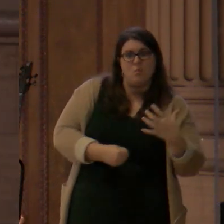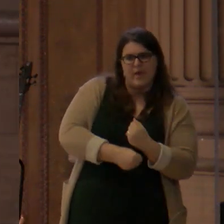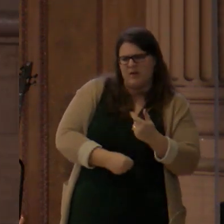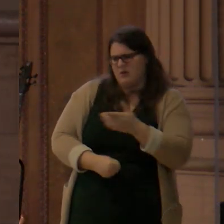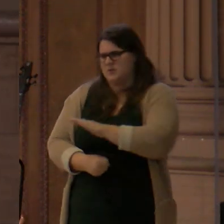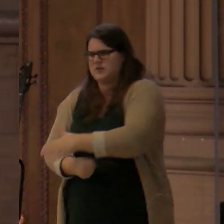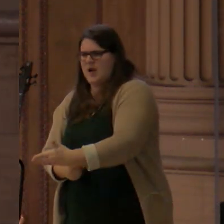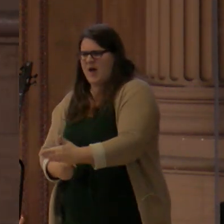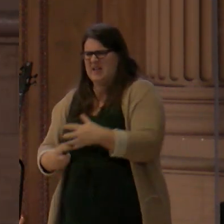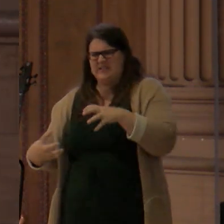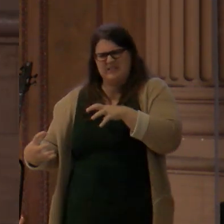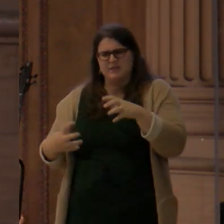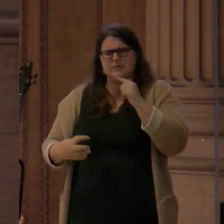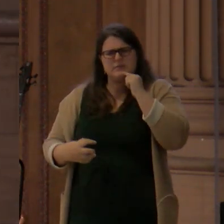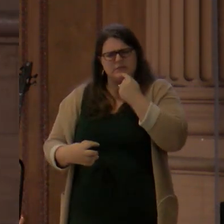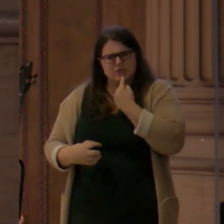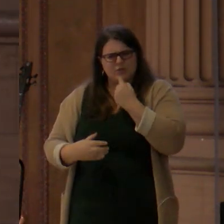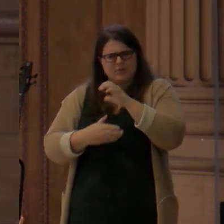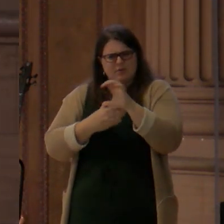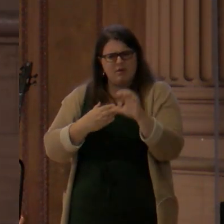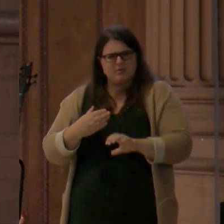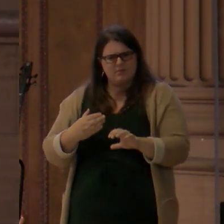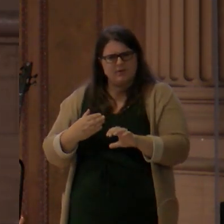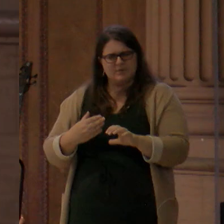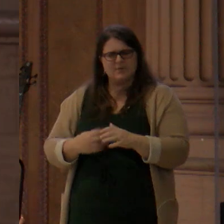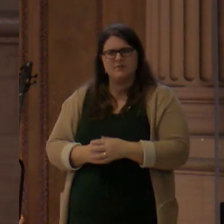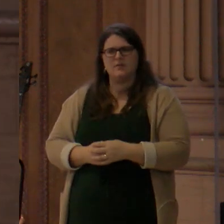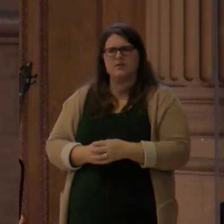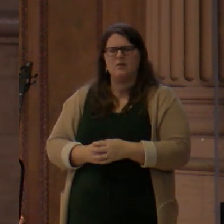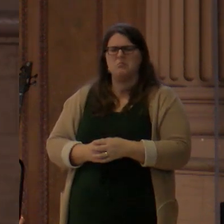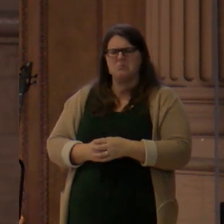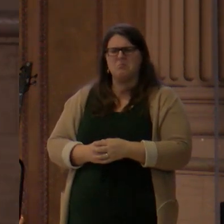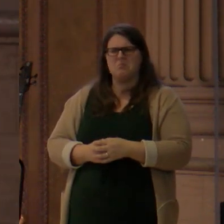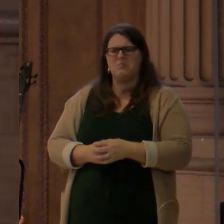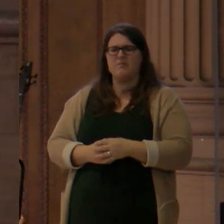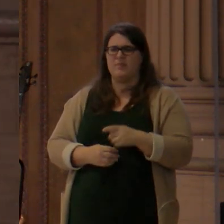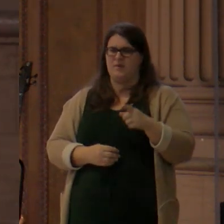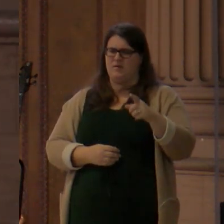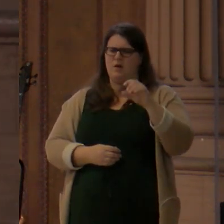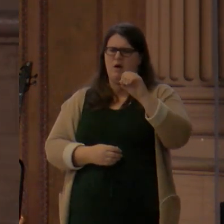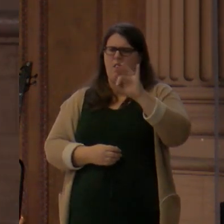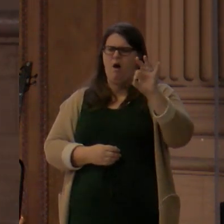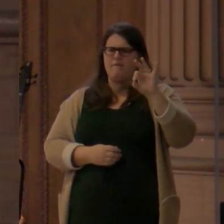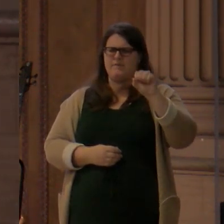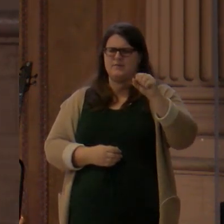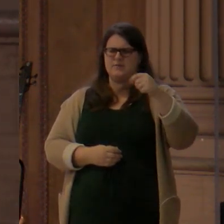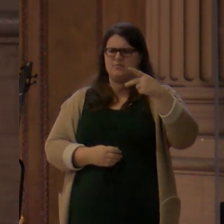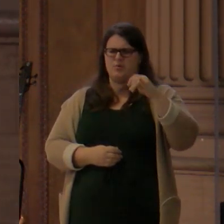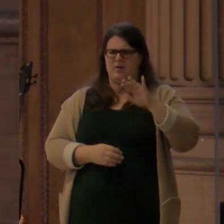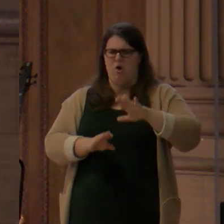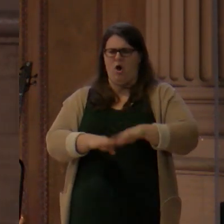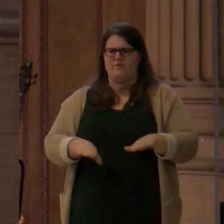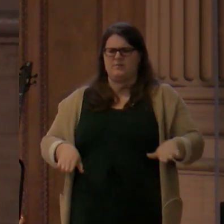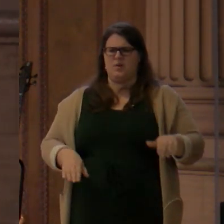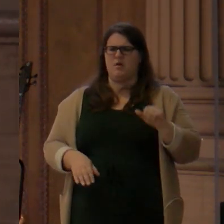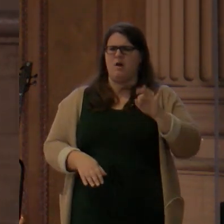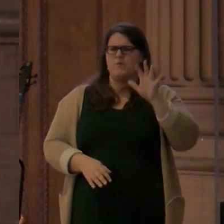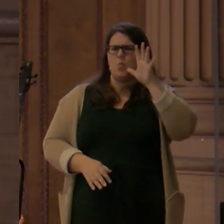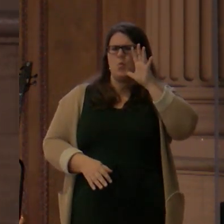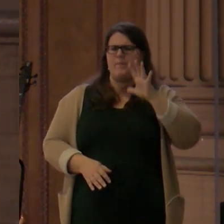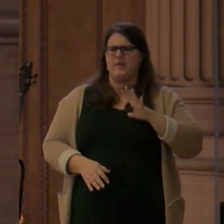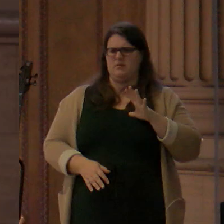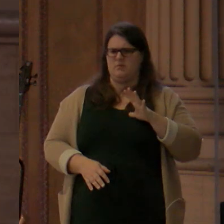and her offspring. So the question is, like, who's he talking about? Who's the offspring here? Well, offspring here represents